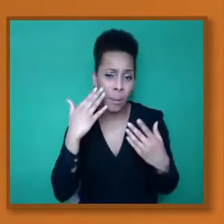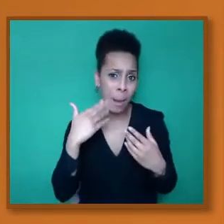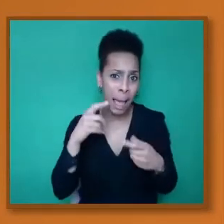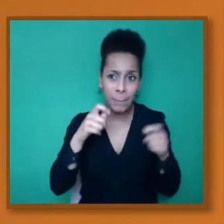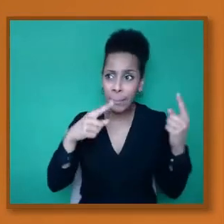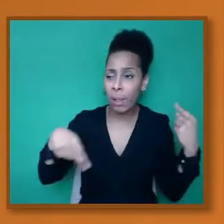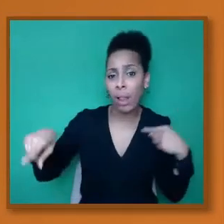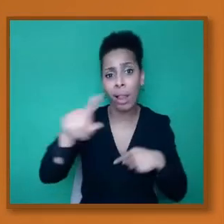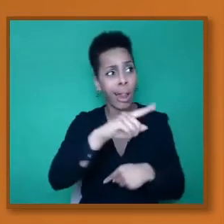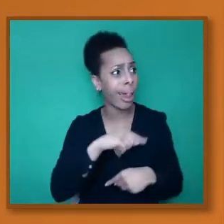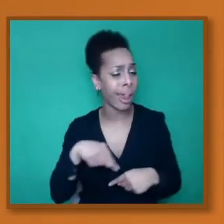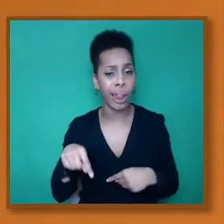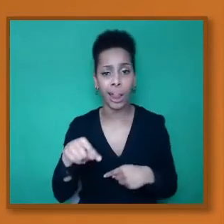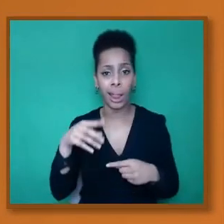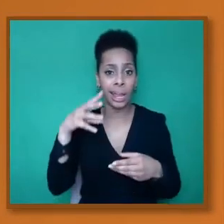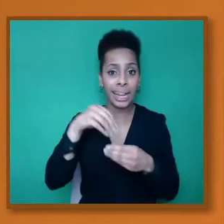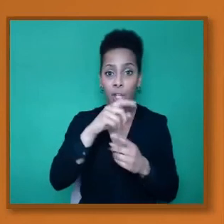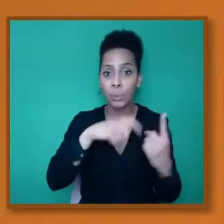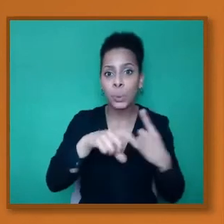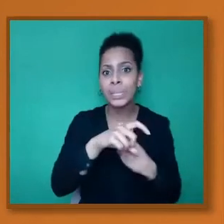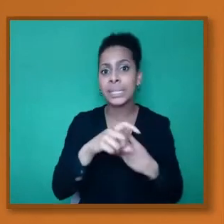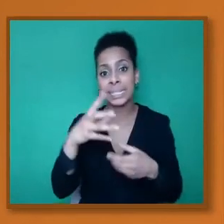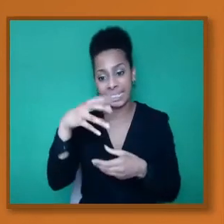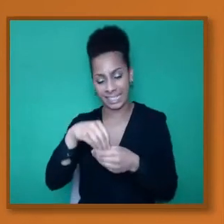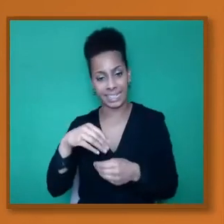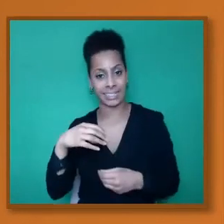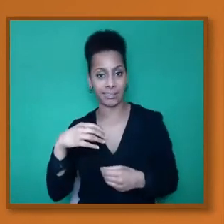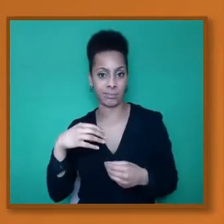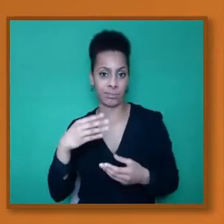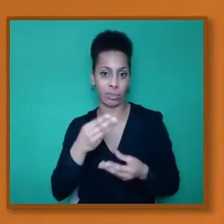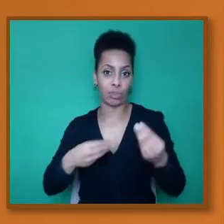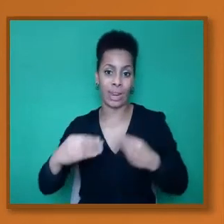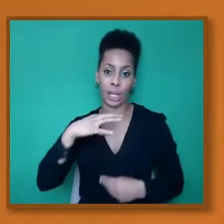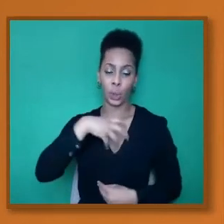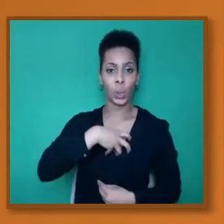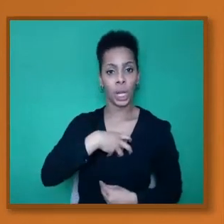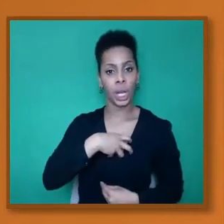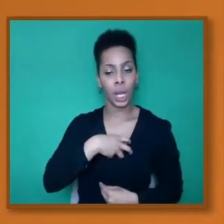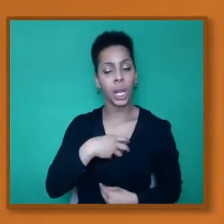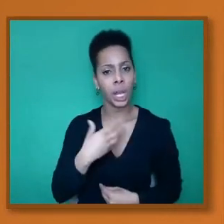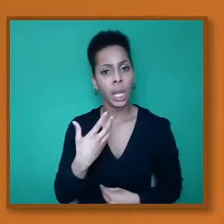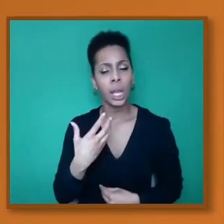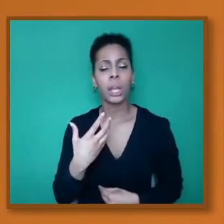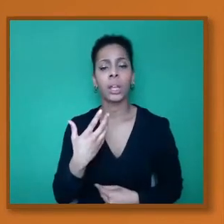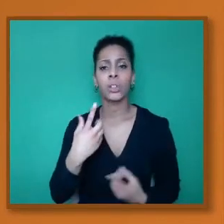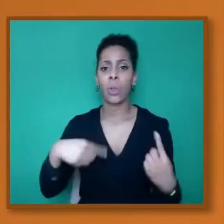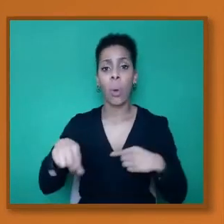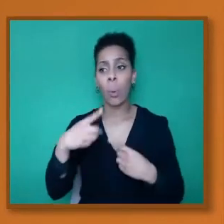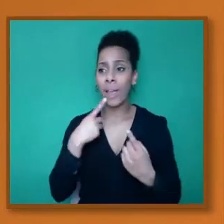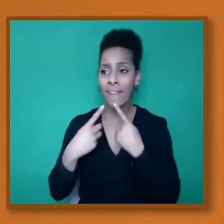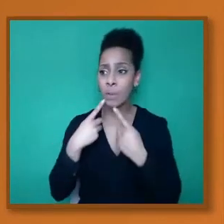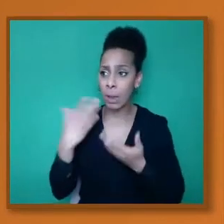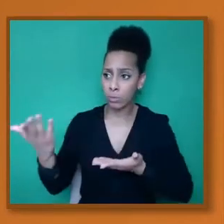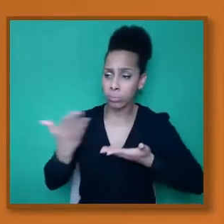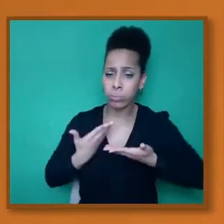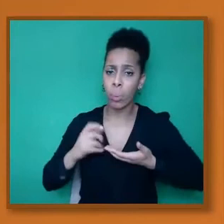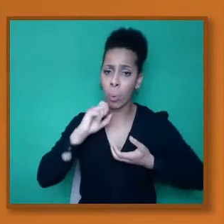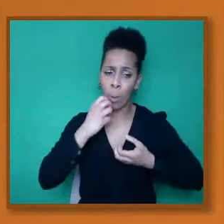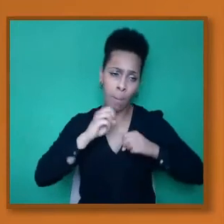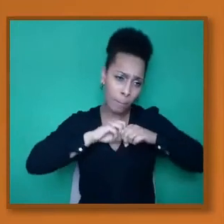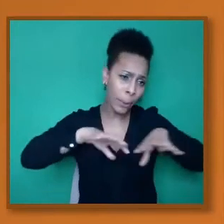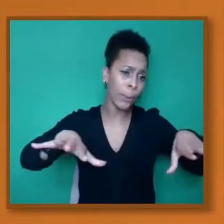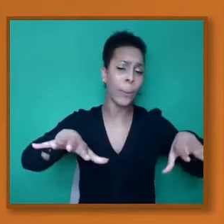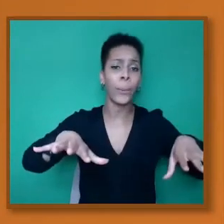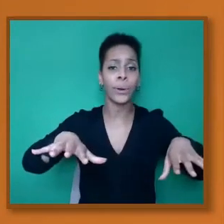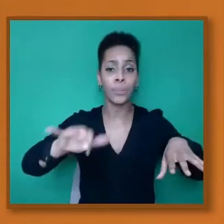community as well as in trade unions and in the workplace. So we will certainly get this information out. You might be inundated